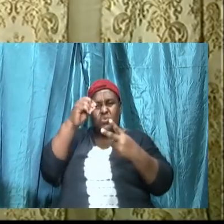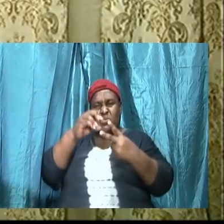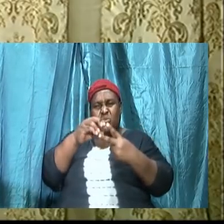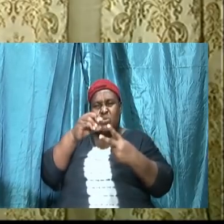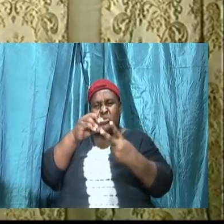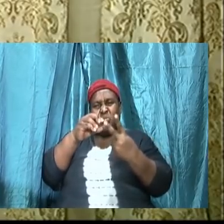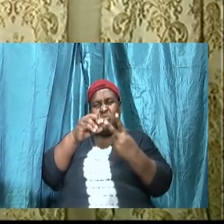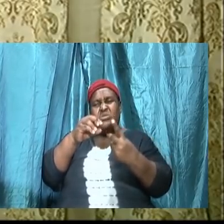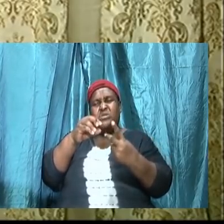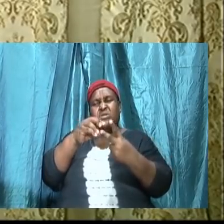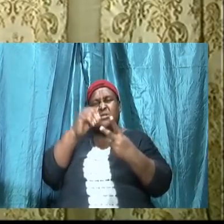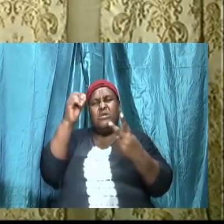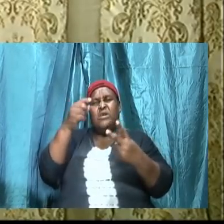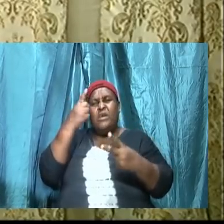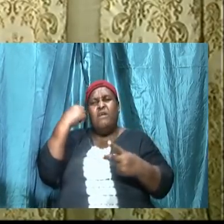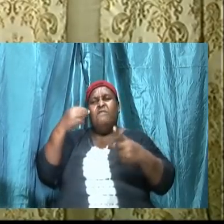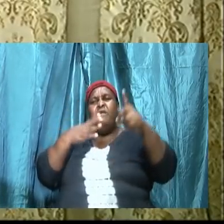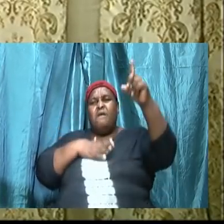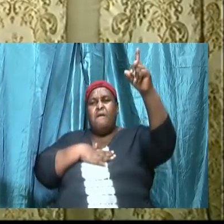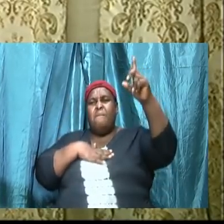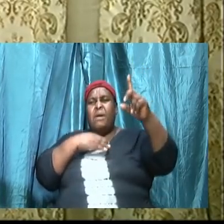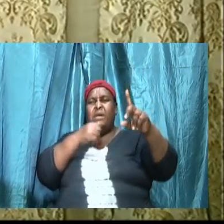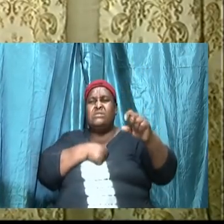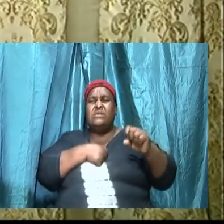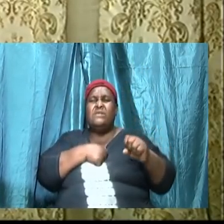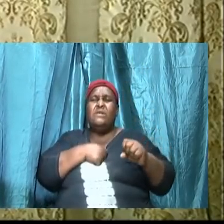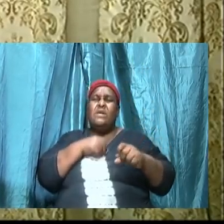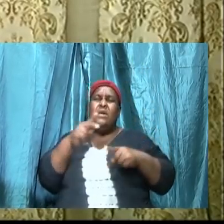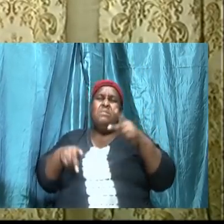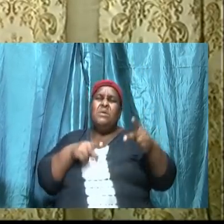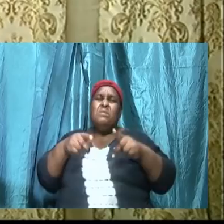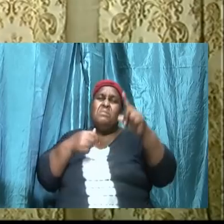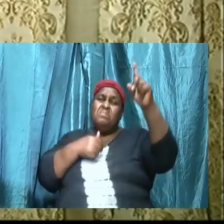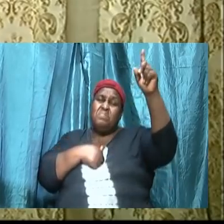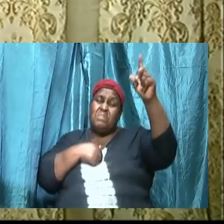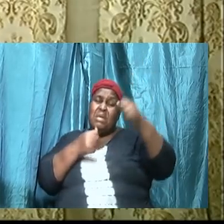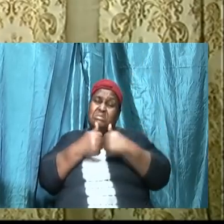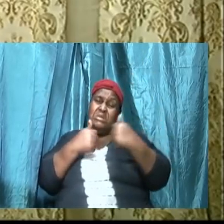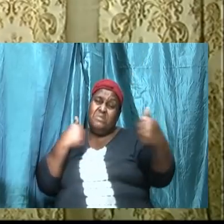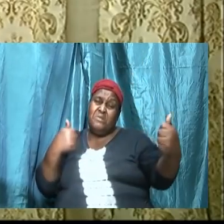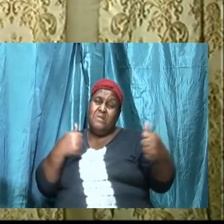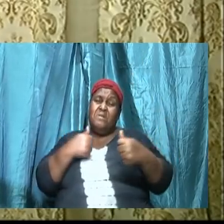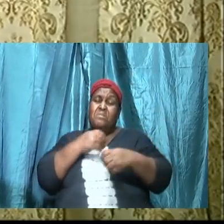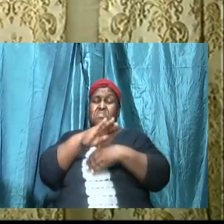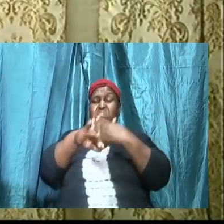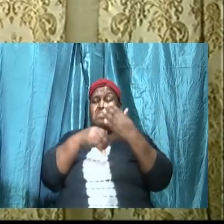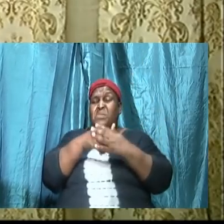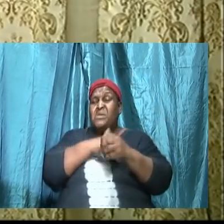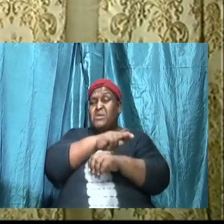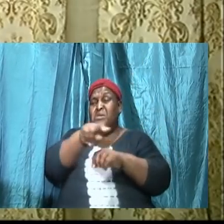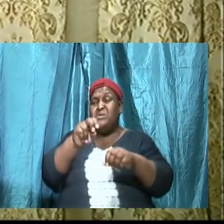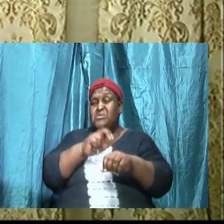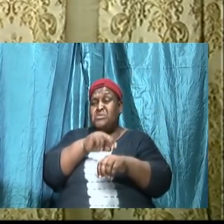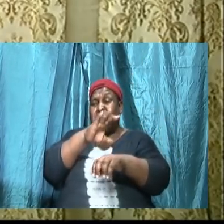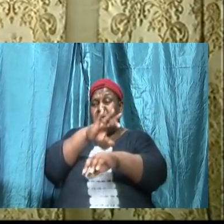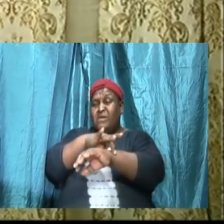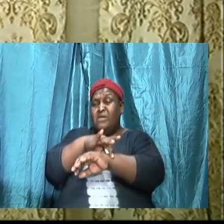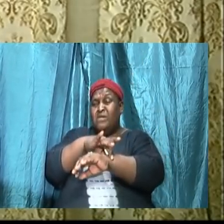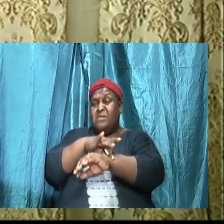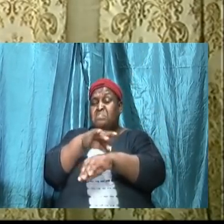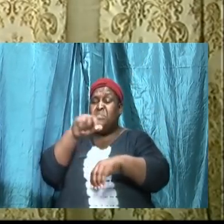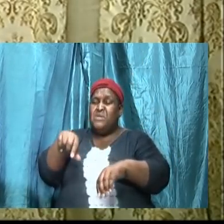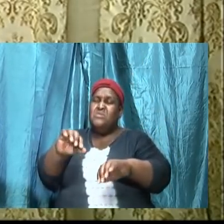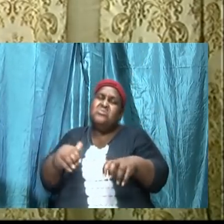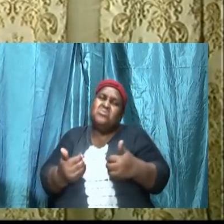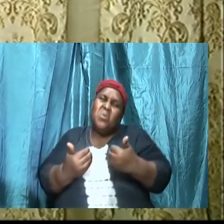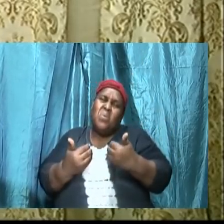separated from the other nations of the earth. This is how I would want you